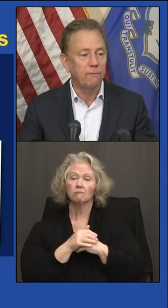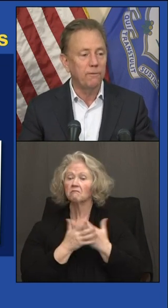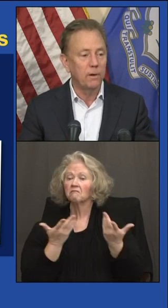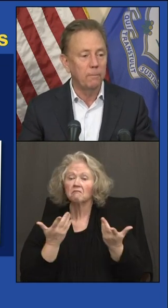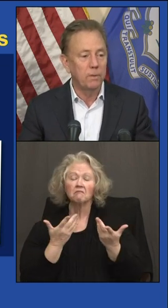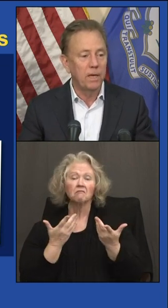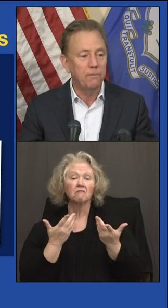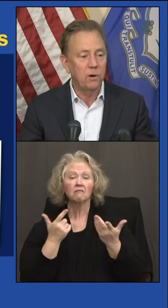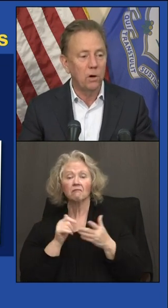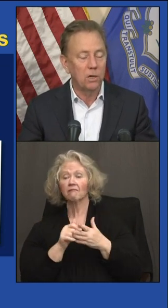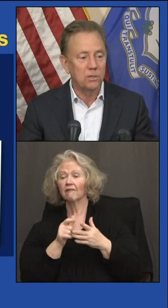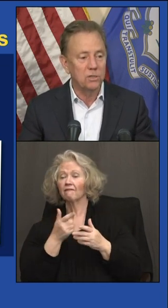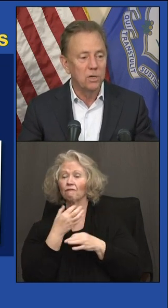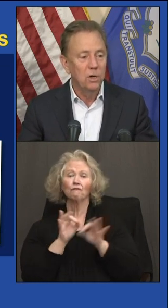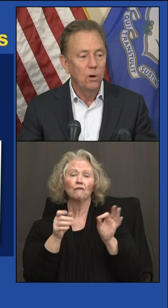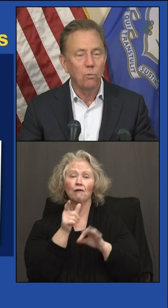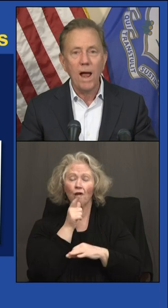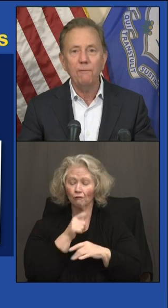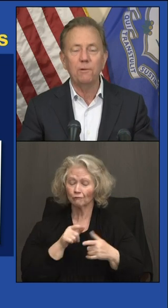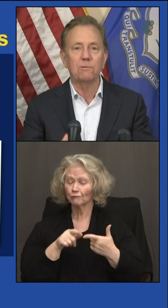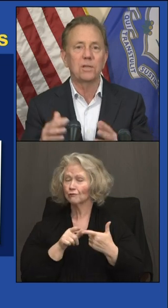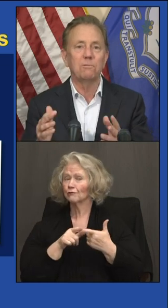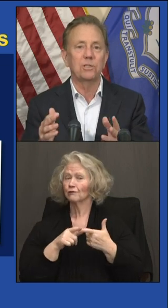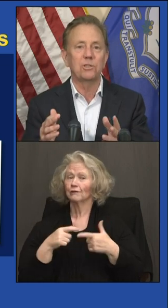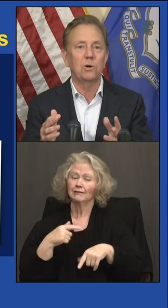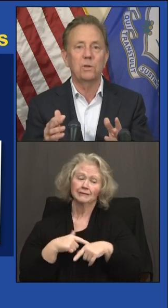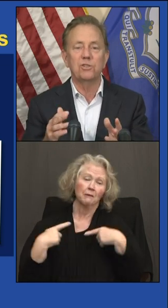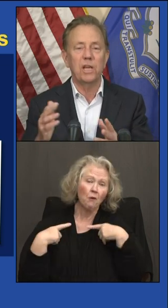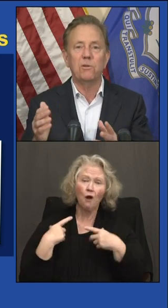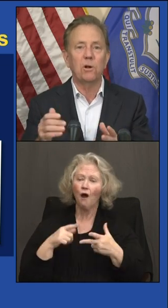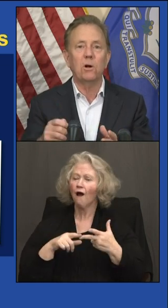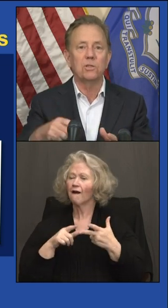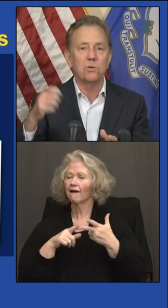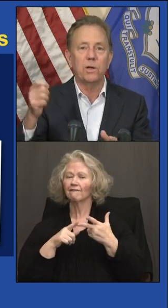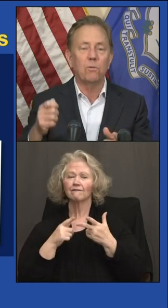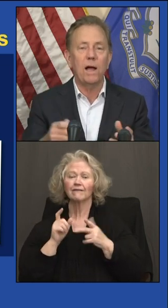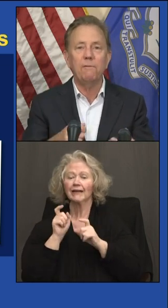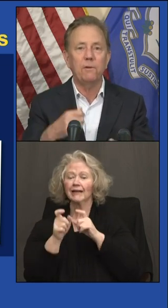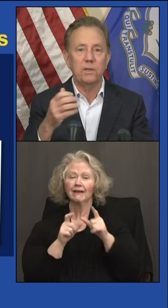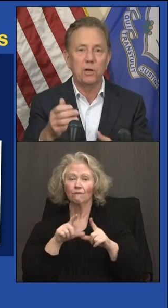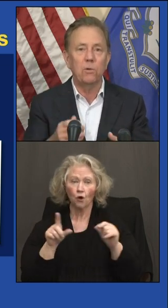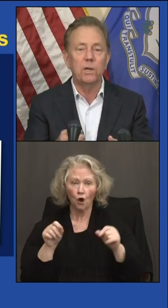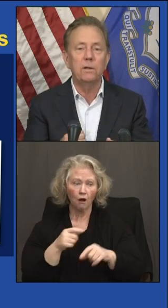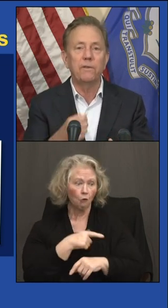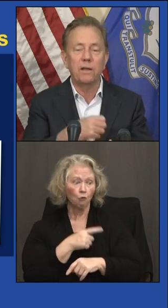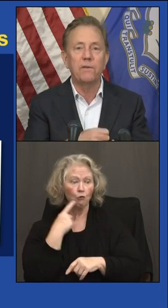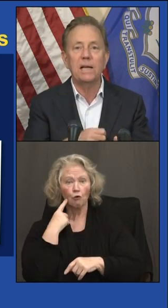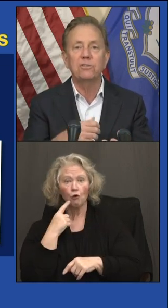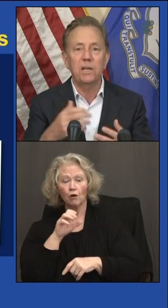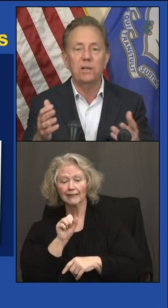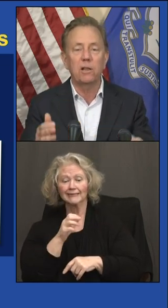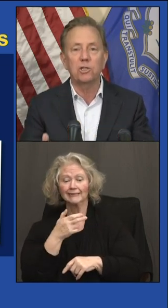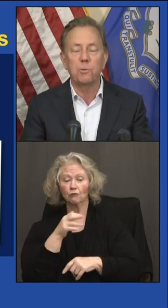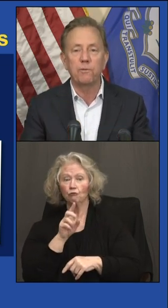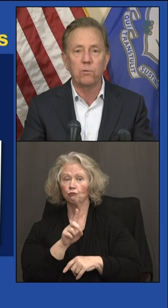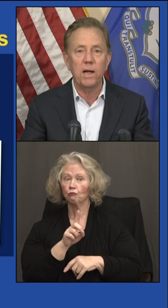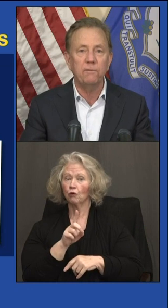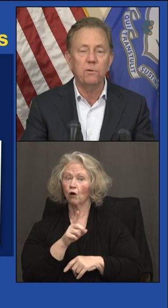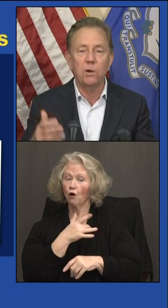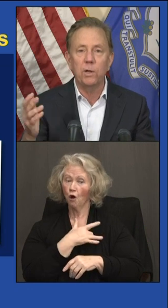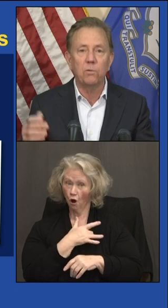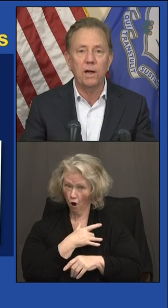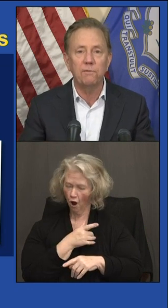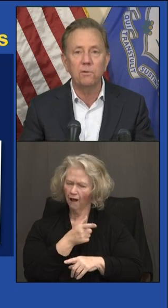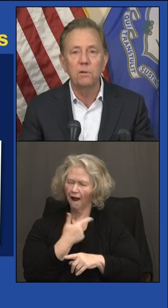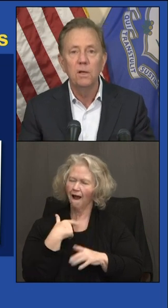Time off. Gift cards. Raffles. I was just told that Sacred Heart is doing a raffle, and you go in, if you get vaccinated, you're eligible for the